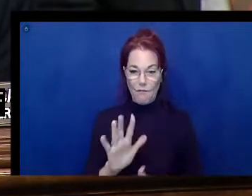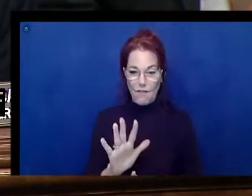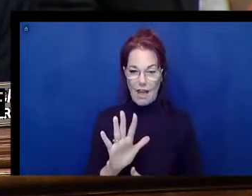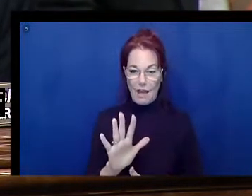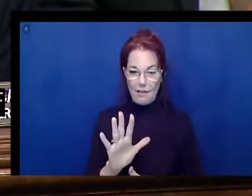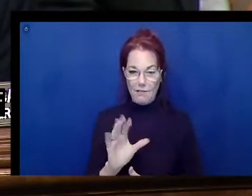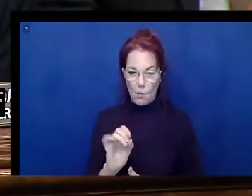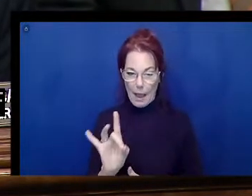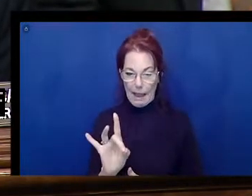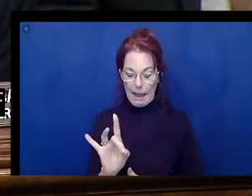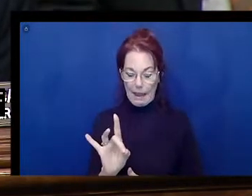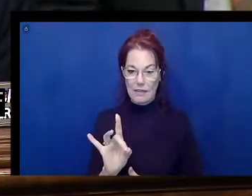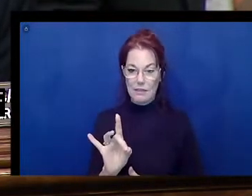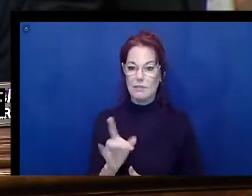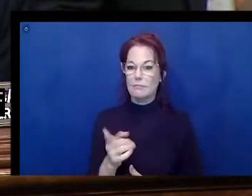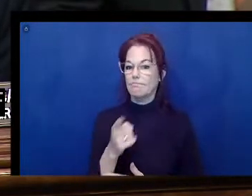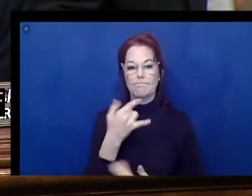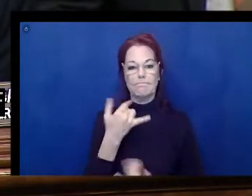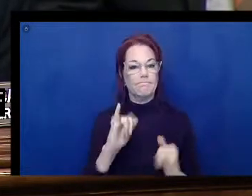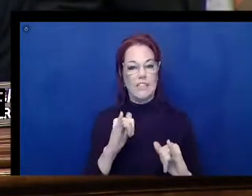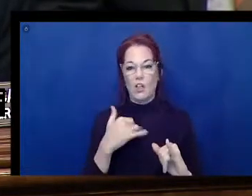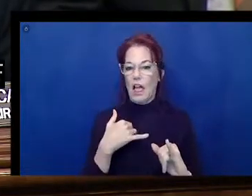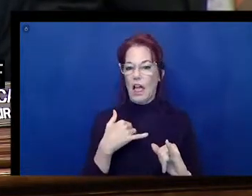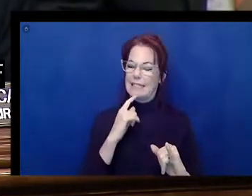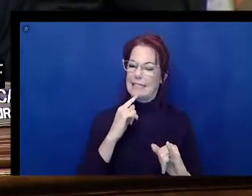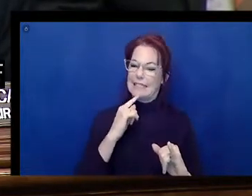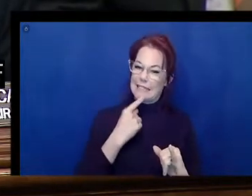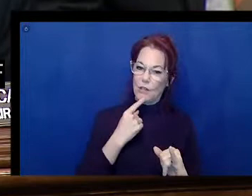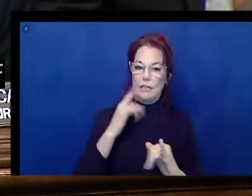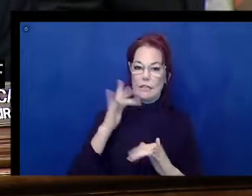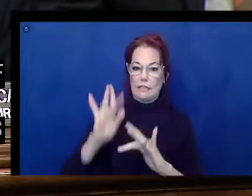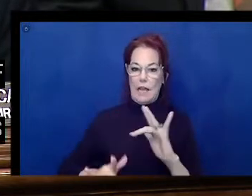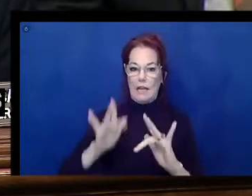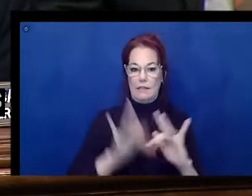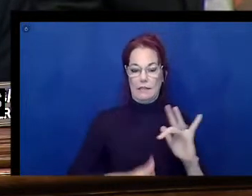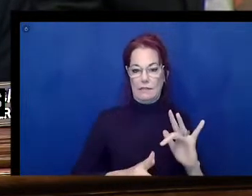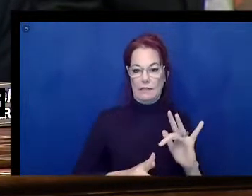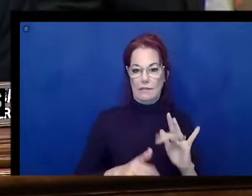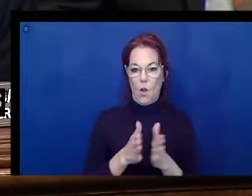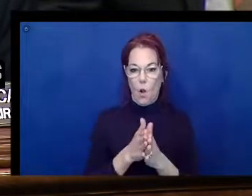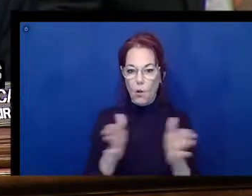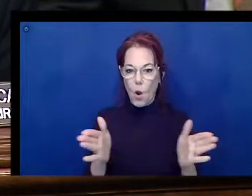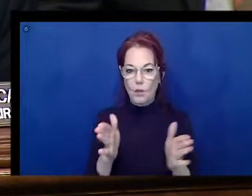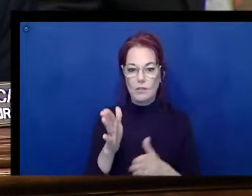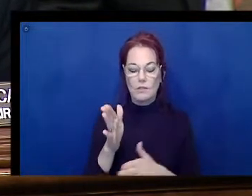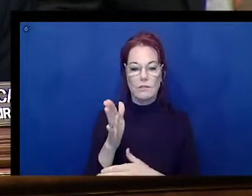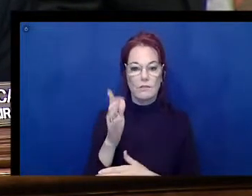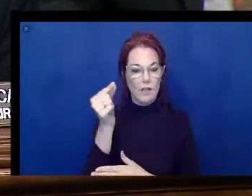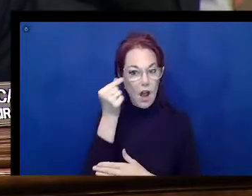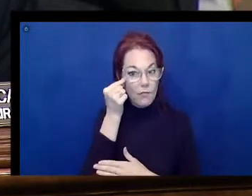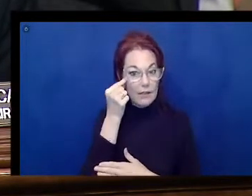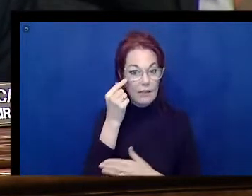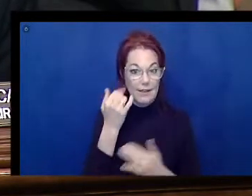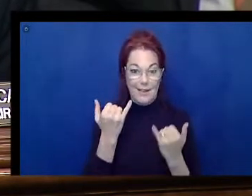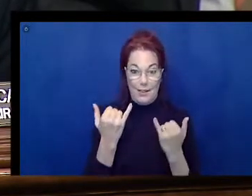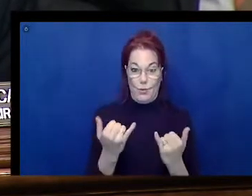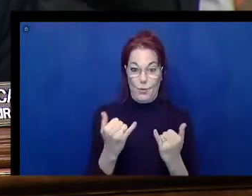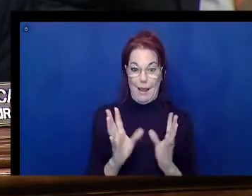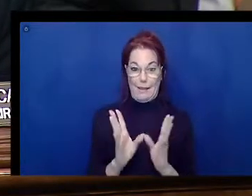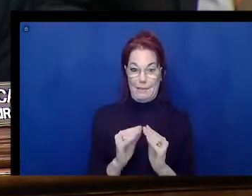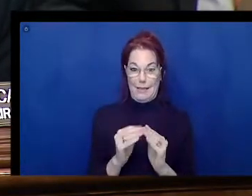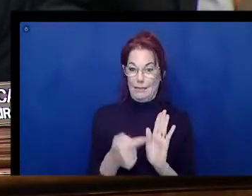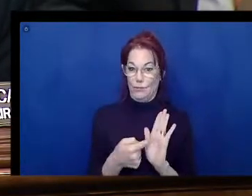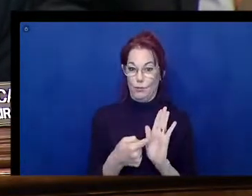serious accessibility gaps across the federal government. Today's hearing has, if anything, reinforced that fact. Are there